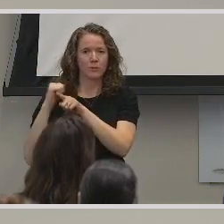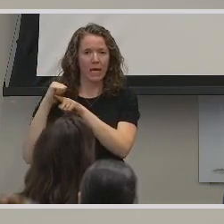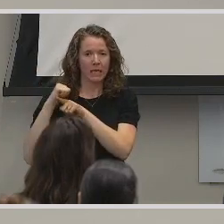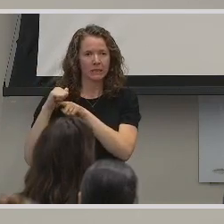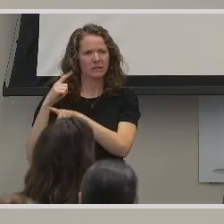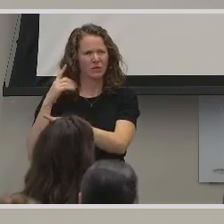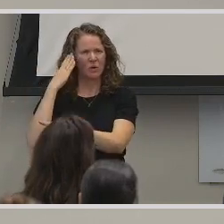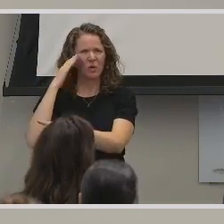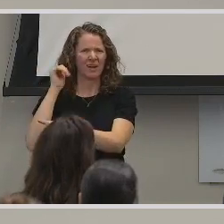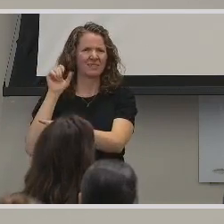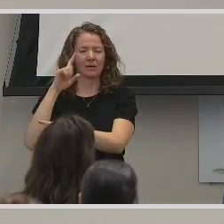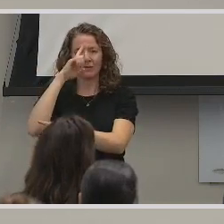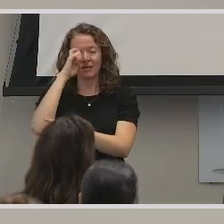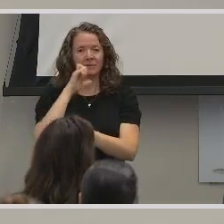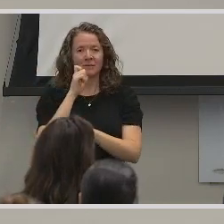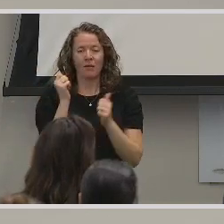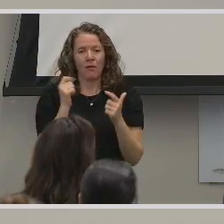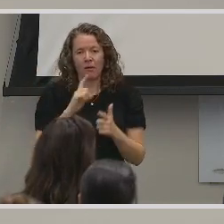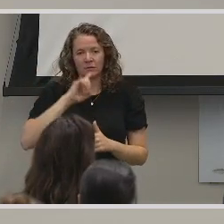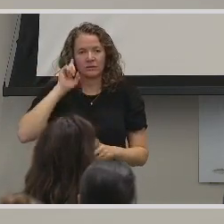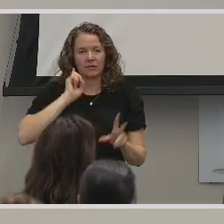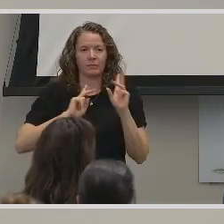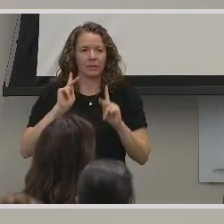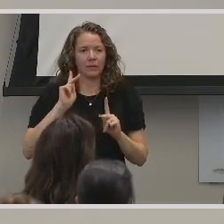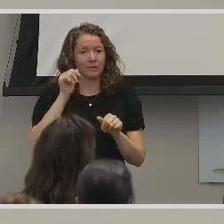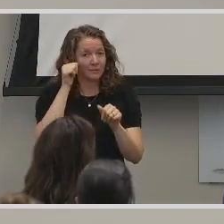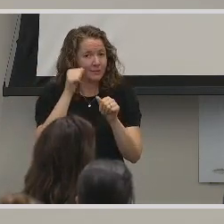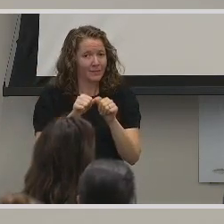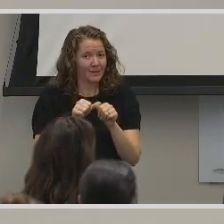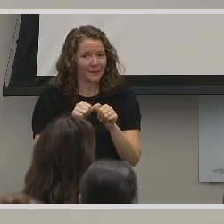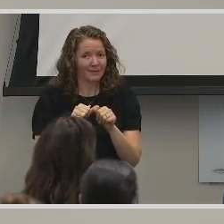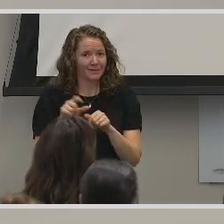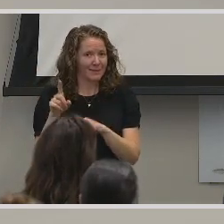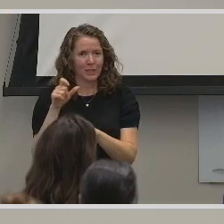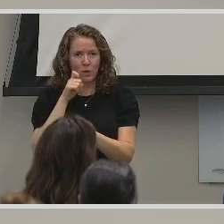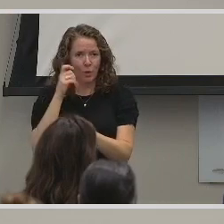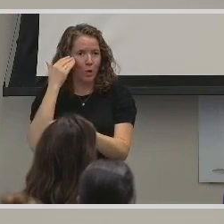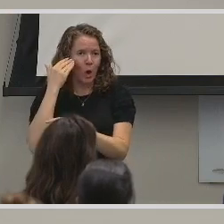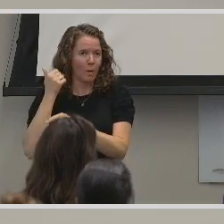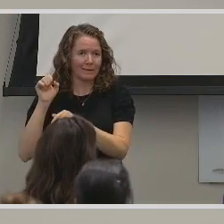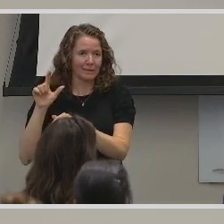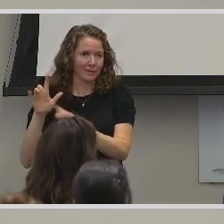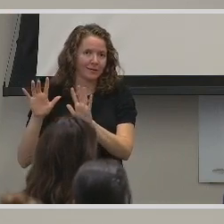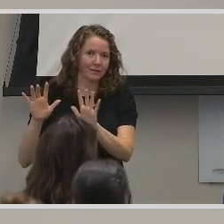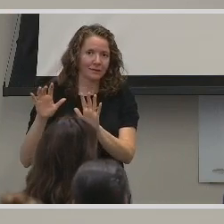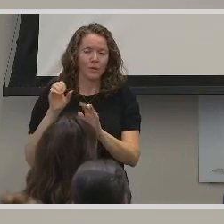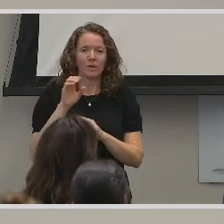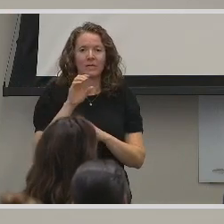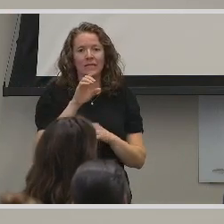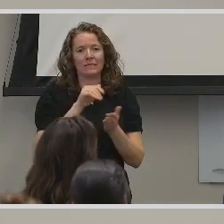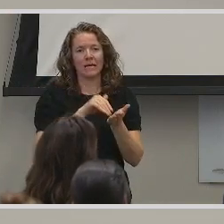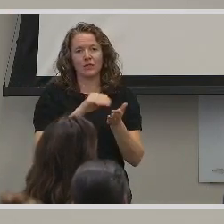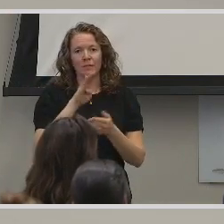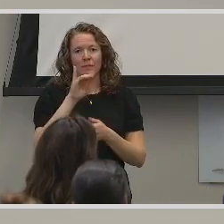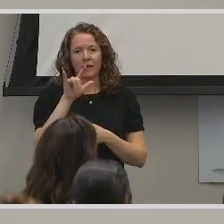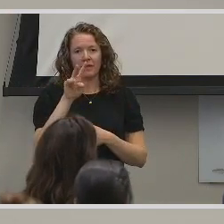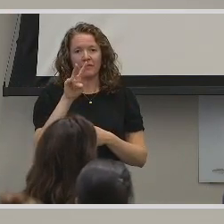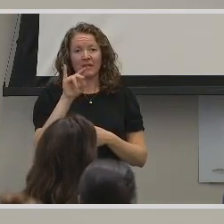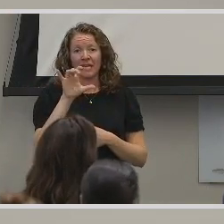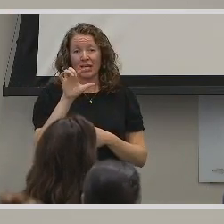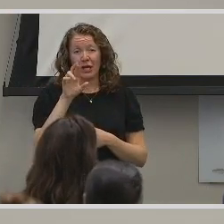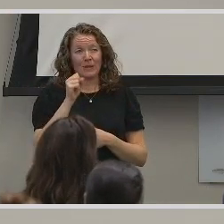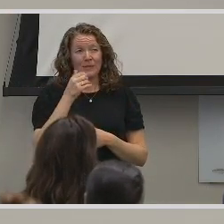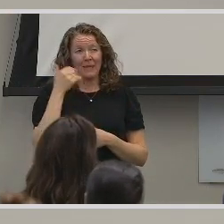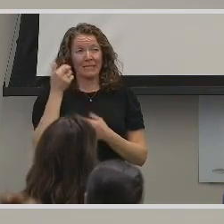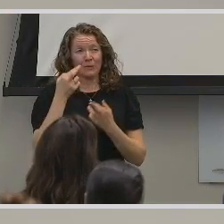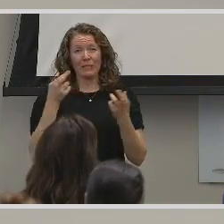American Sign Language. Because not all deaf people remember no American Sign Language. So Dr. Bill Because. It's really the best